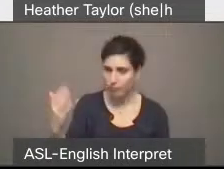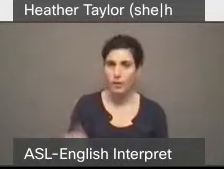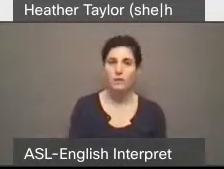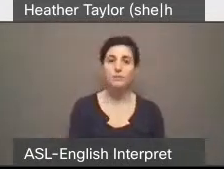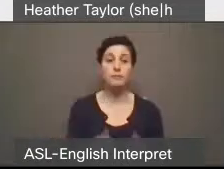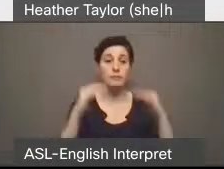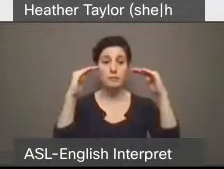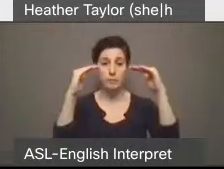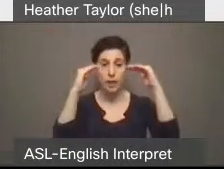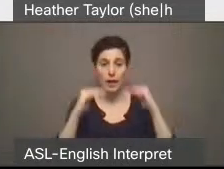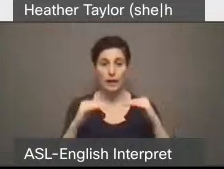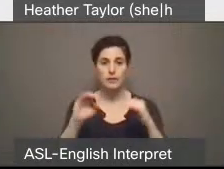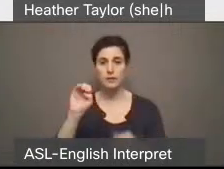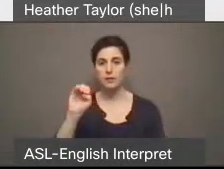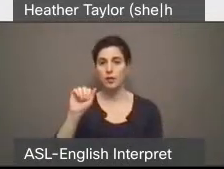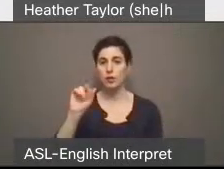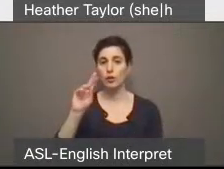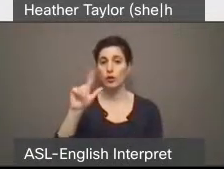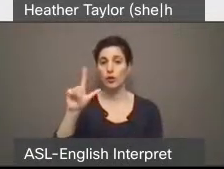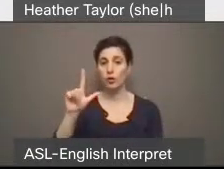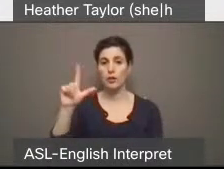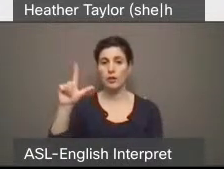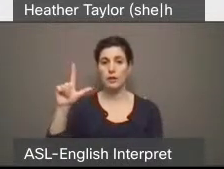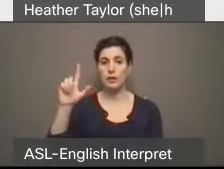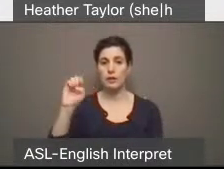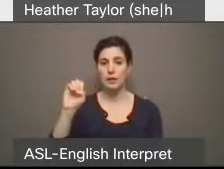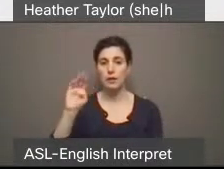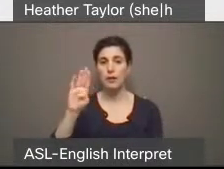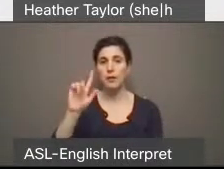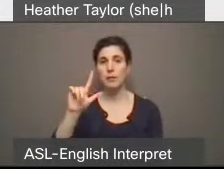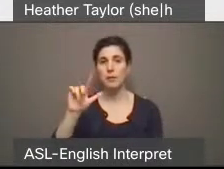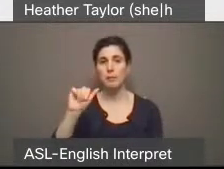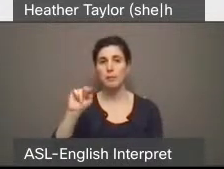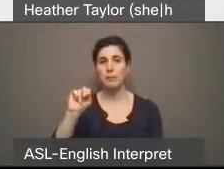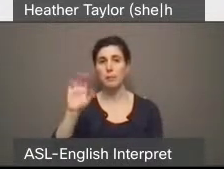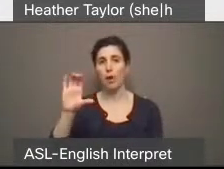Next is Earl LeBlanc. Earl, welcome.